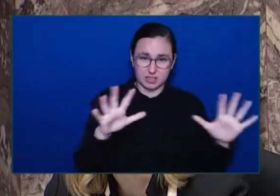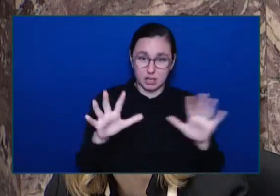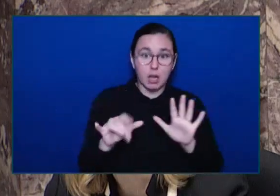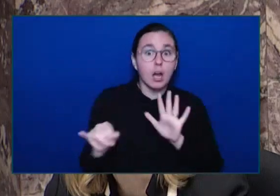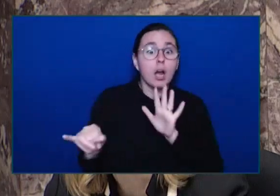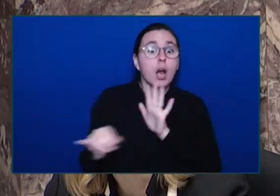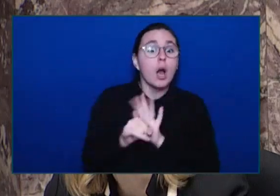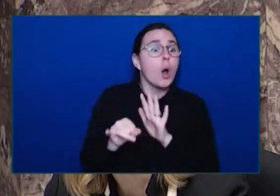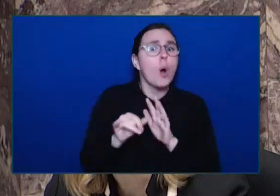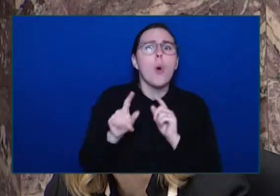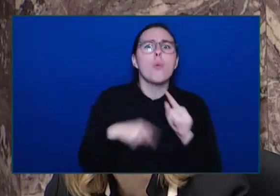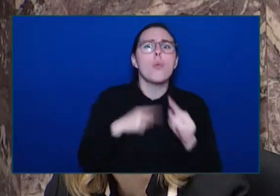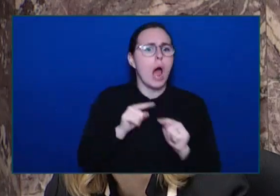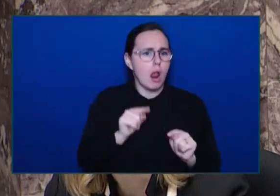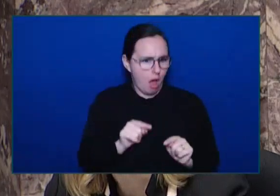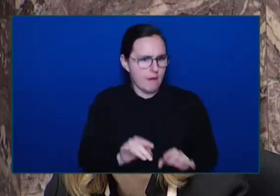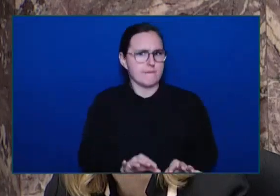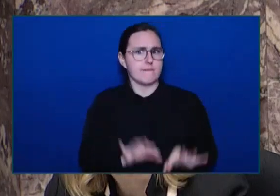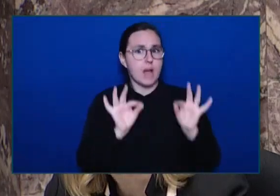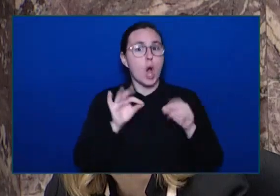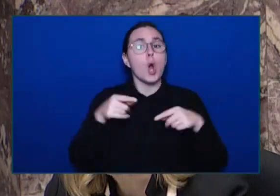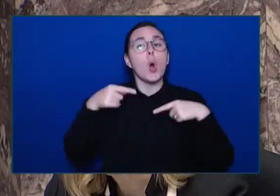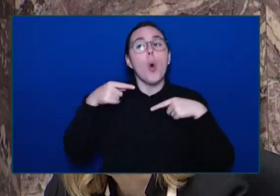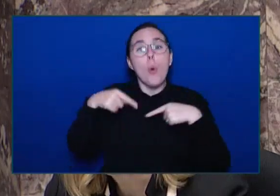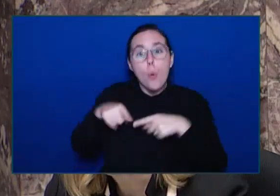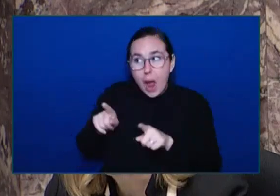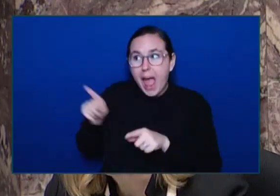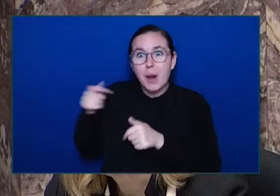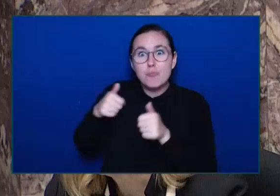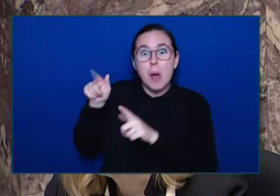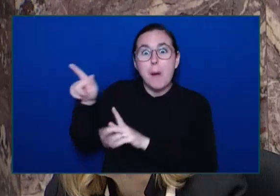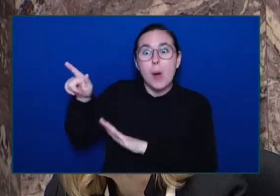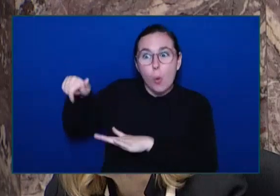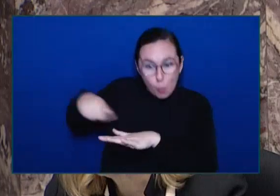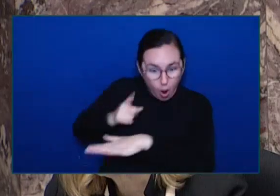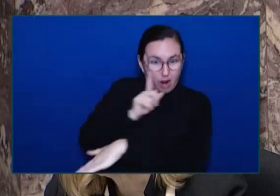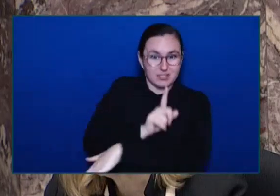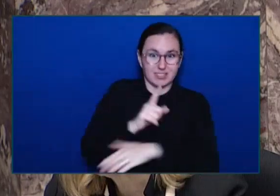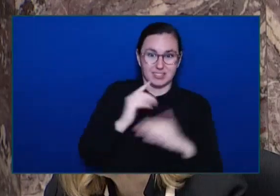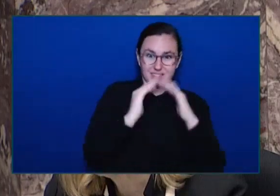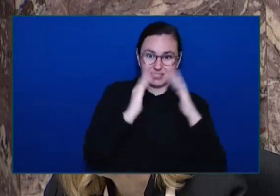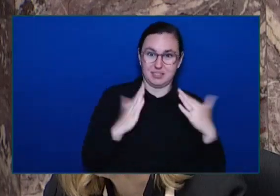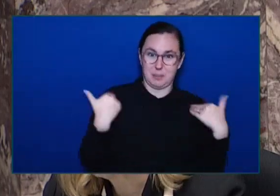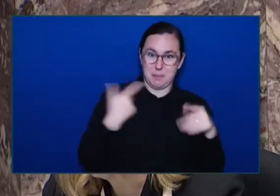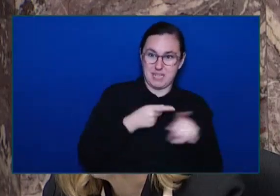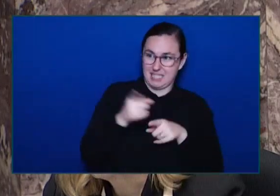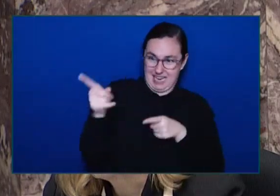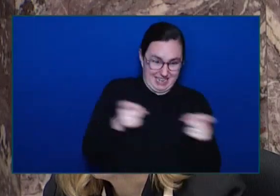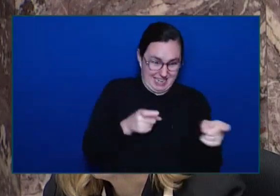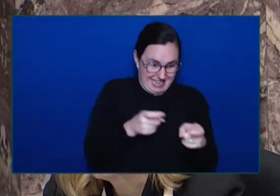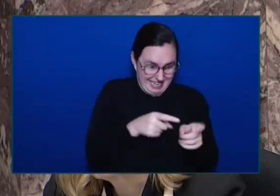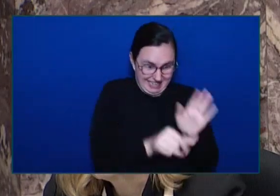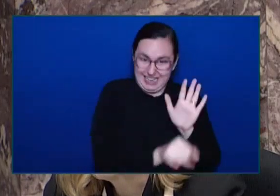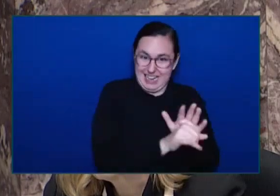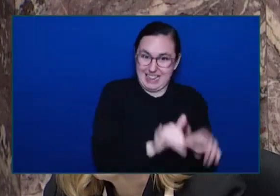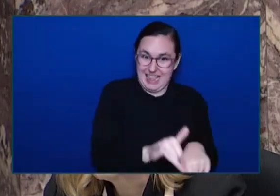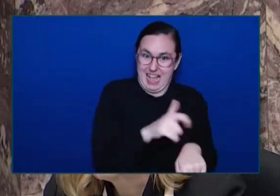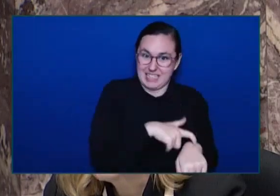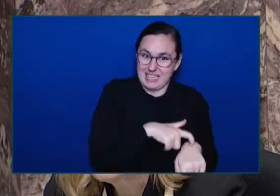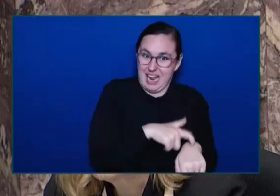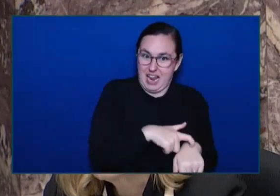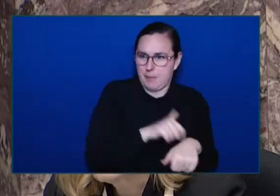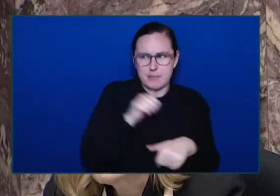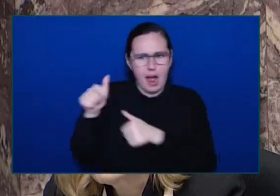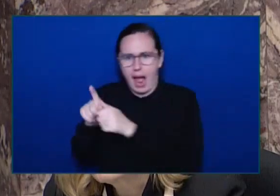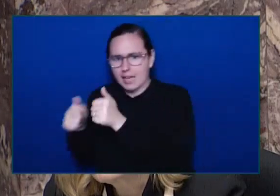Responsible for Housing Guess what happened Here's a quote There was a dramatic increase In staff departures Over